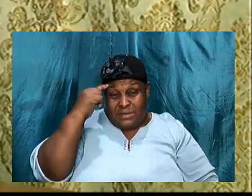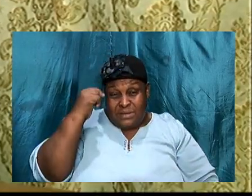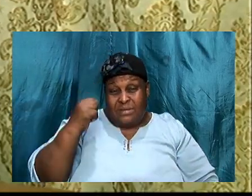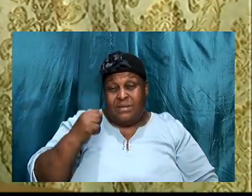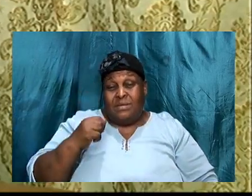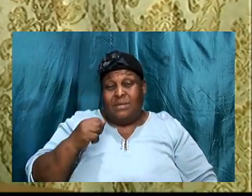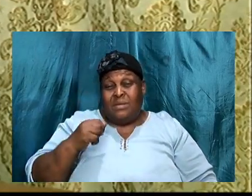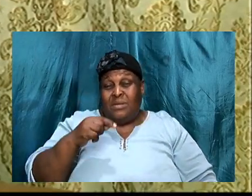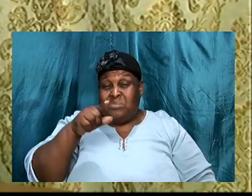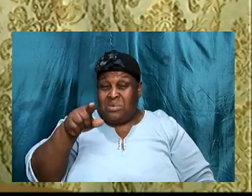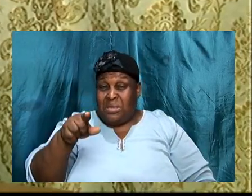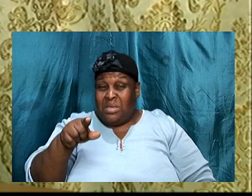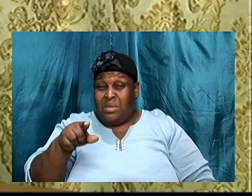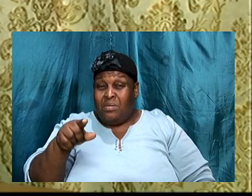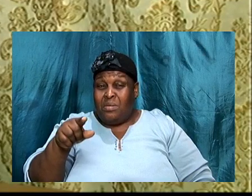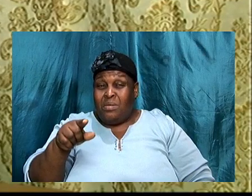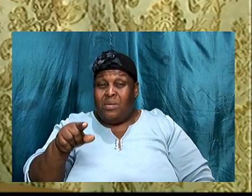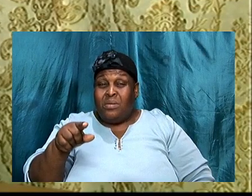and do it not,